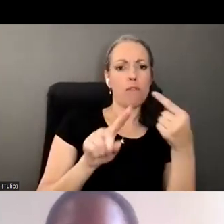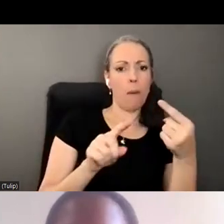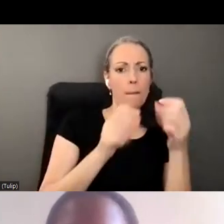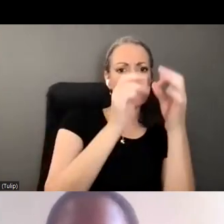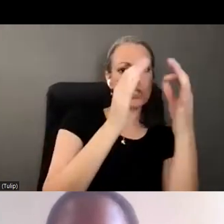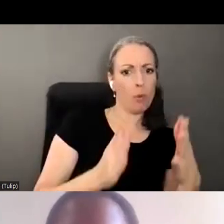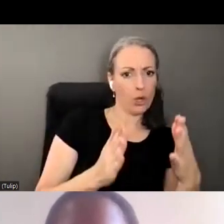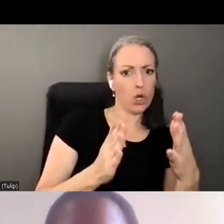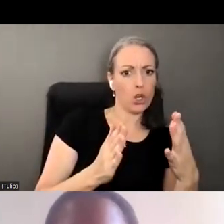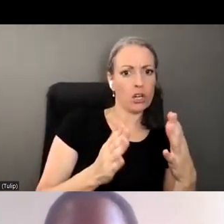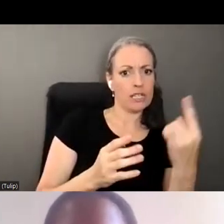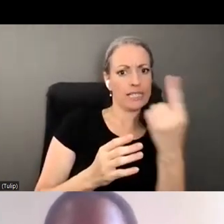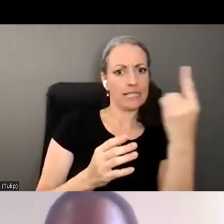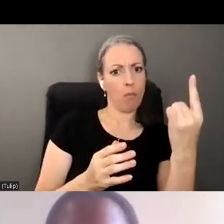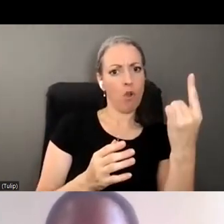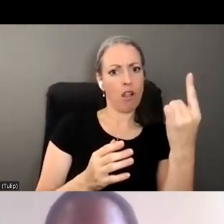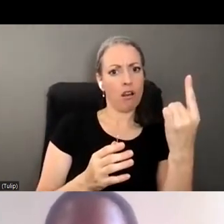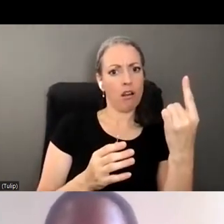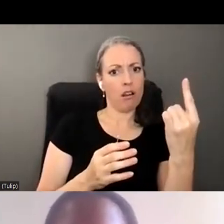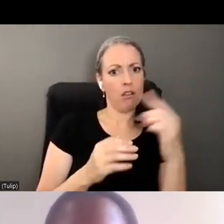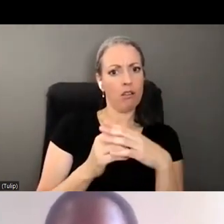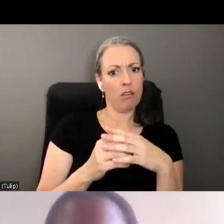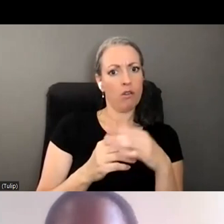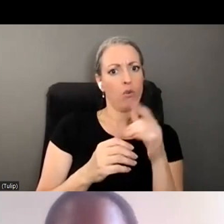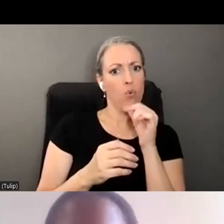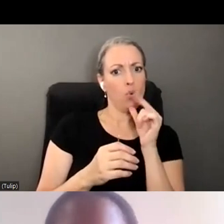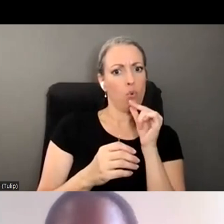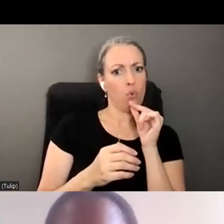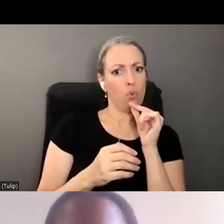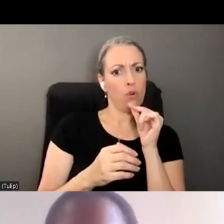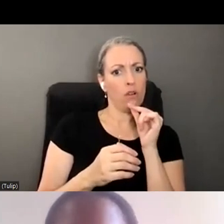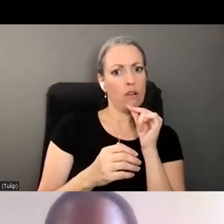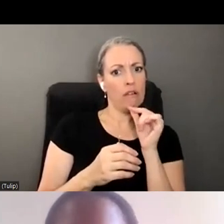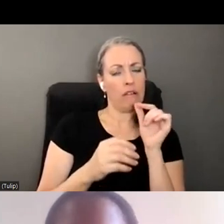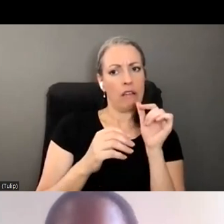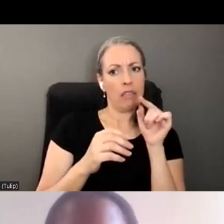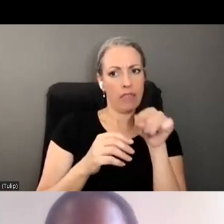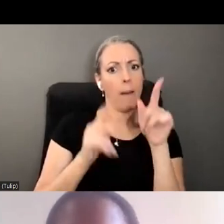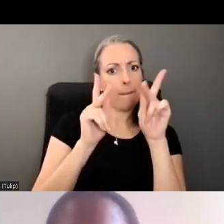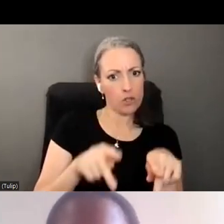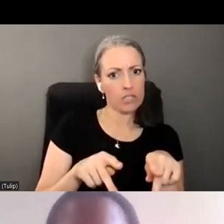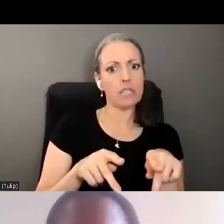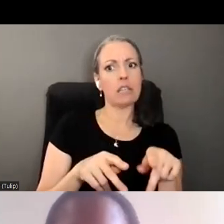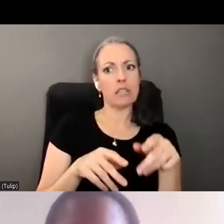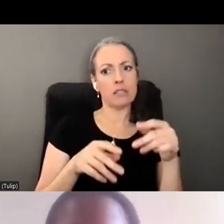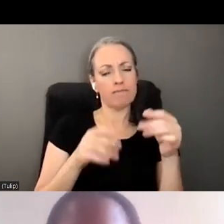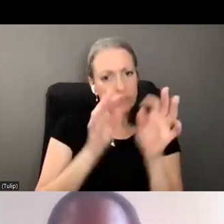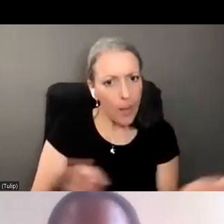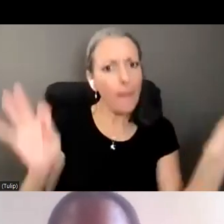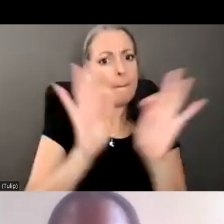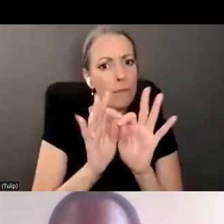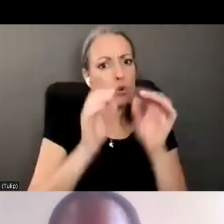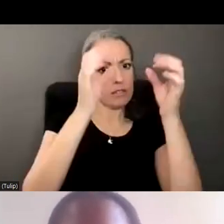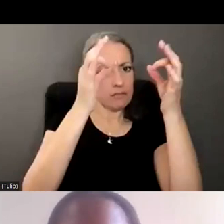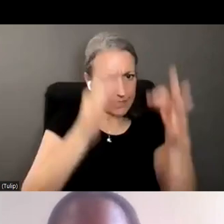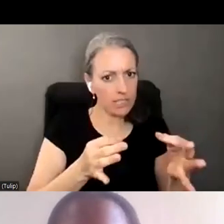somebody who's making, in a position to be making really consequential decisions about their lives, and you've